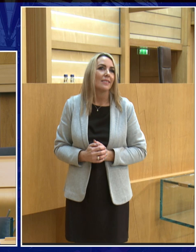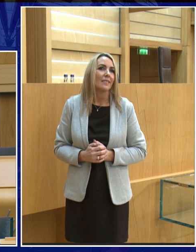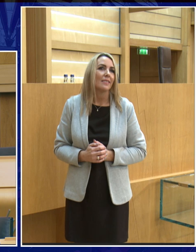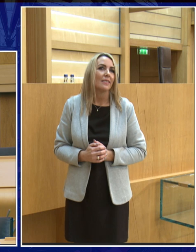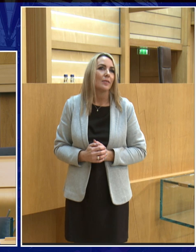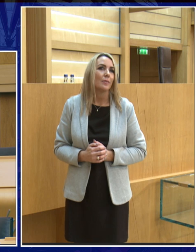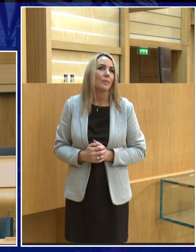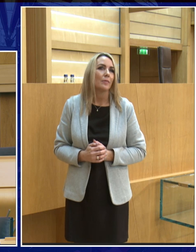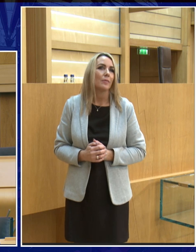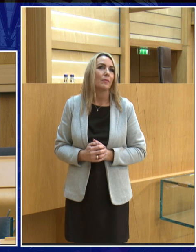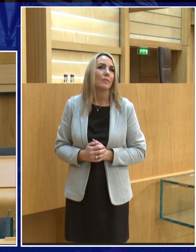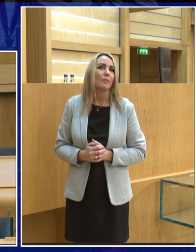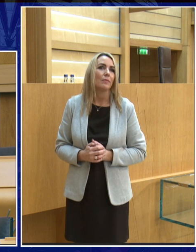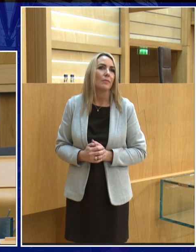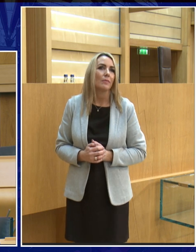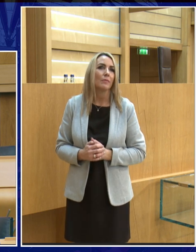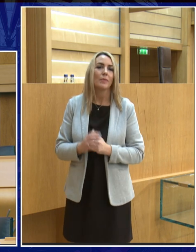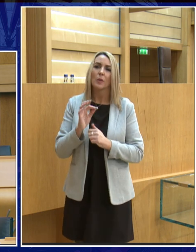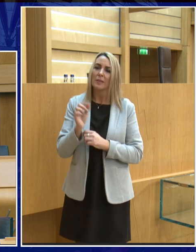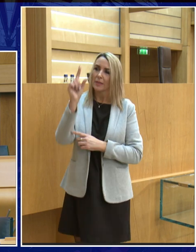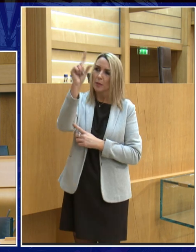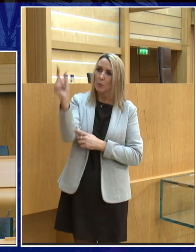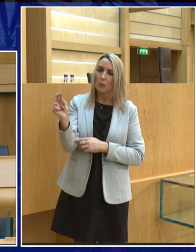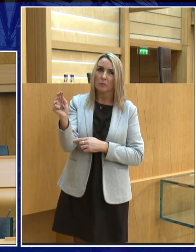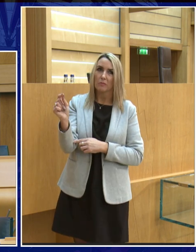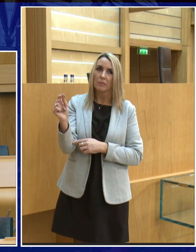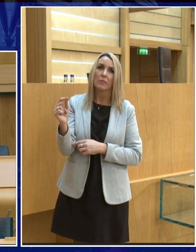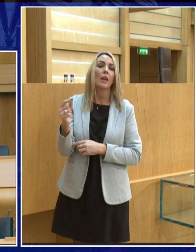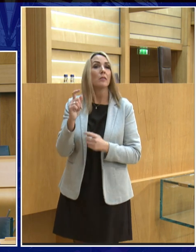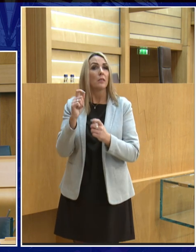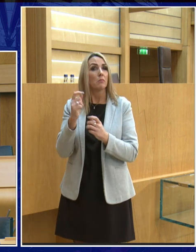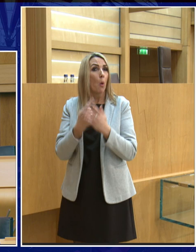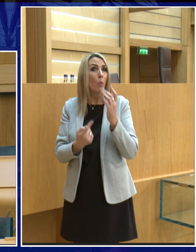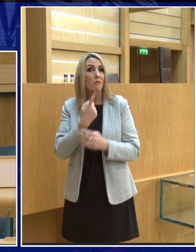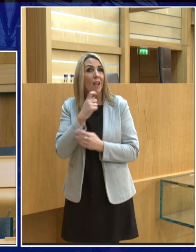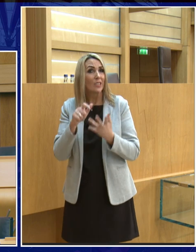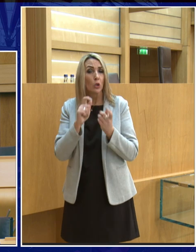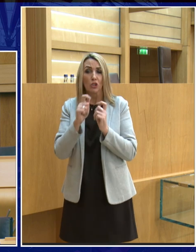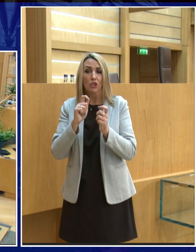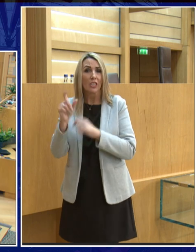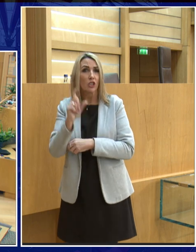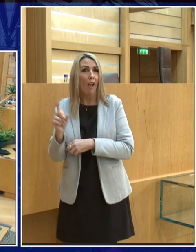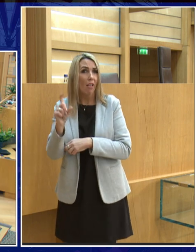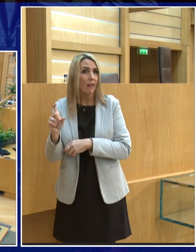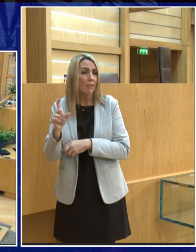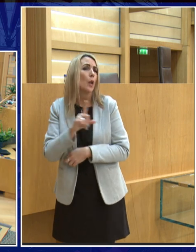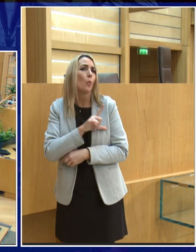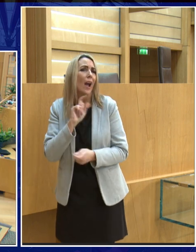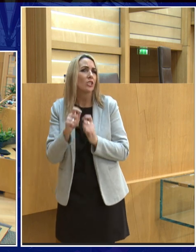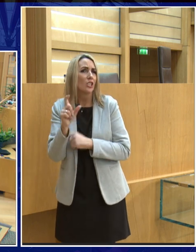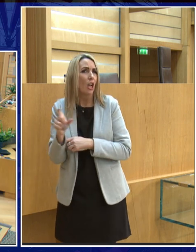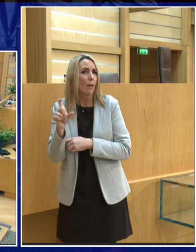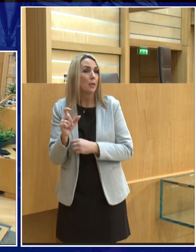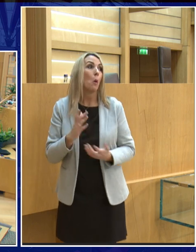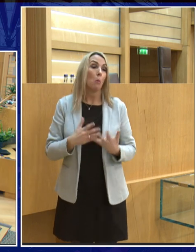does the moon change any other colours apart from red and why that's a good one that is a very good question one of the things I was